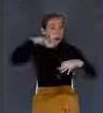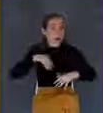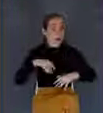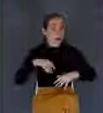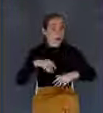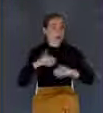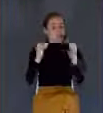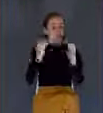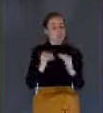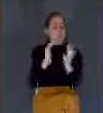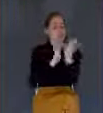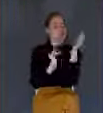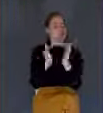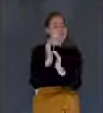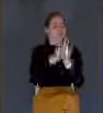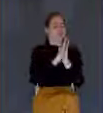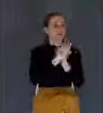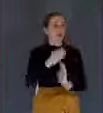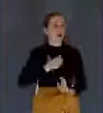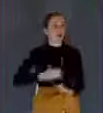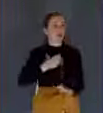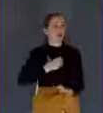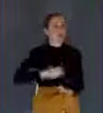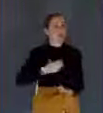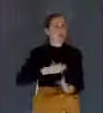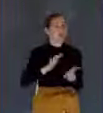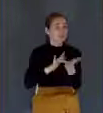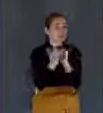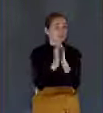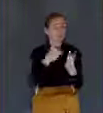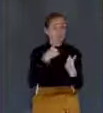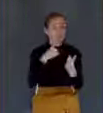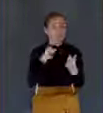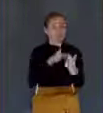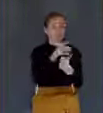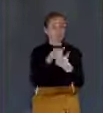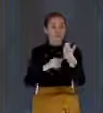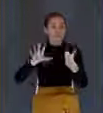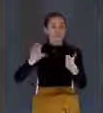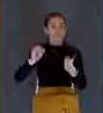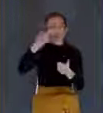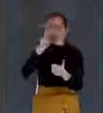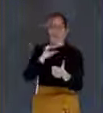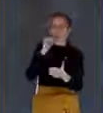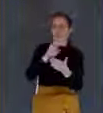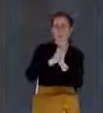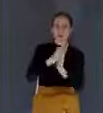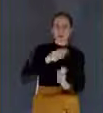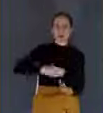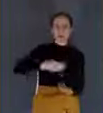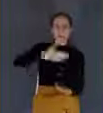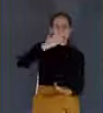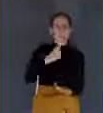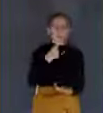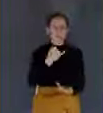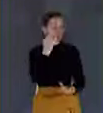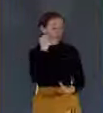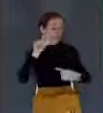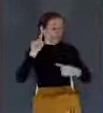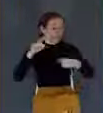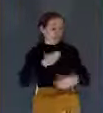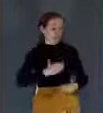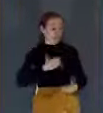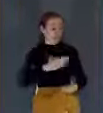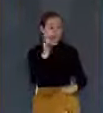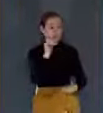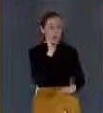hungry. The Bible says in Psalm 50, God doesn't get hungry. God said, if I were hungry, I wouldn't tell you. In other words, God